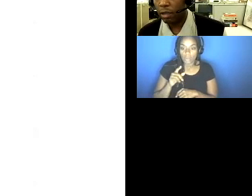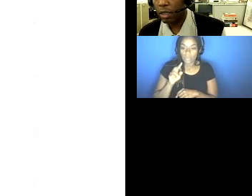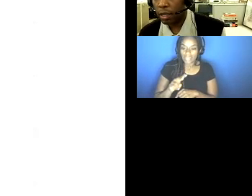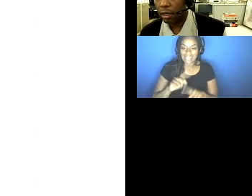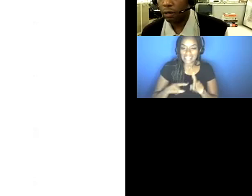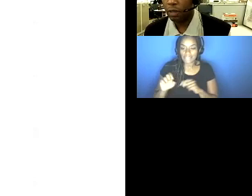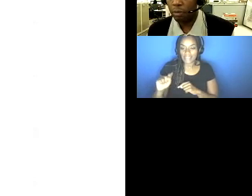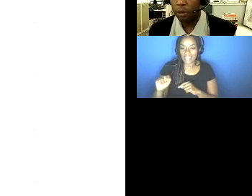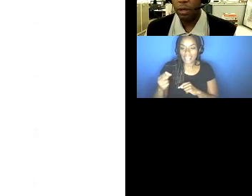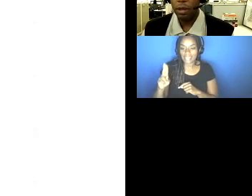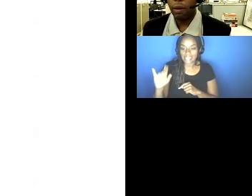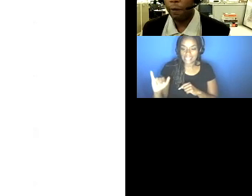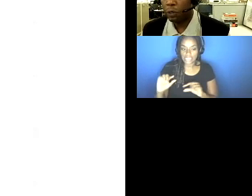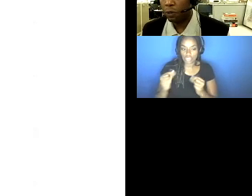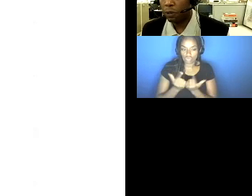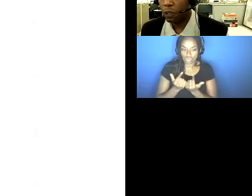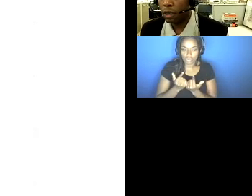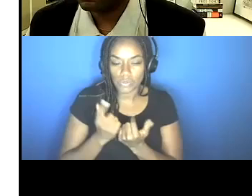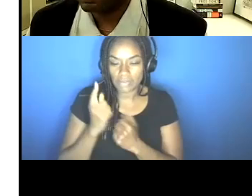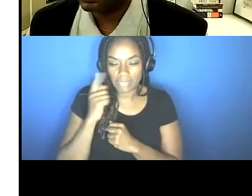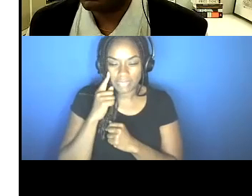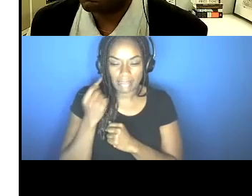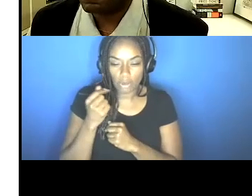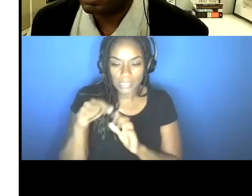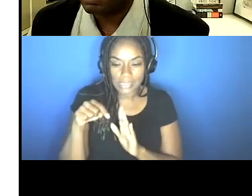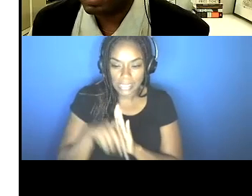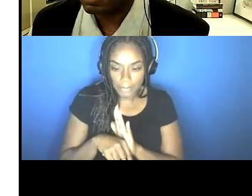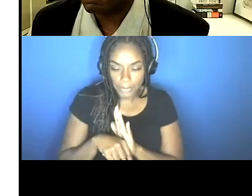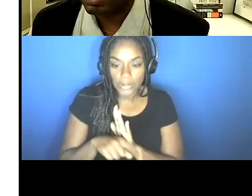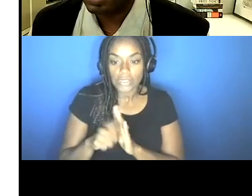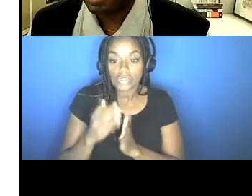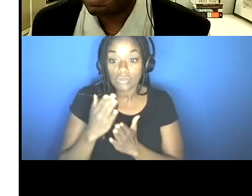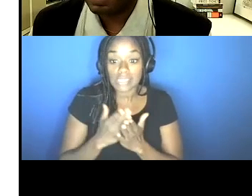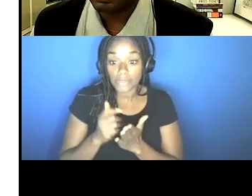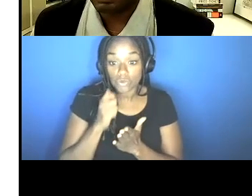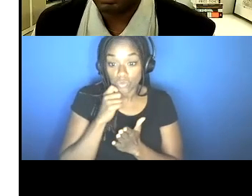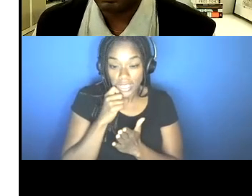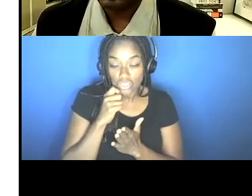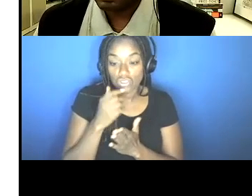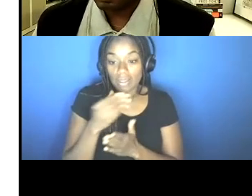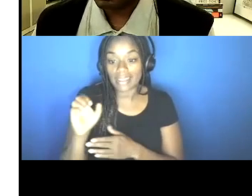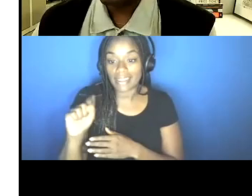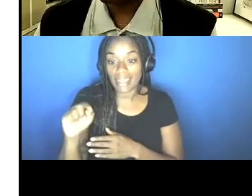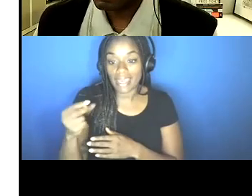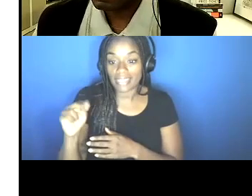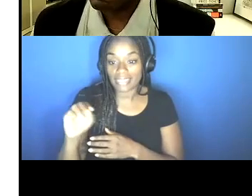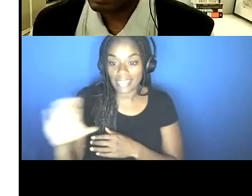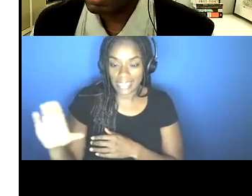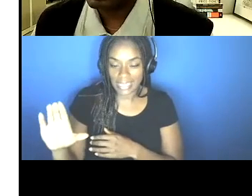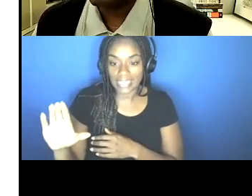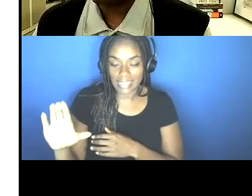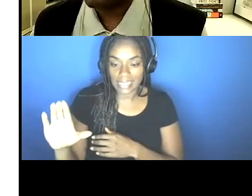kind of dig a little deeper. Um, so just looking across, uh, some of the recent racial and ethnic, uh, distribution